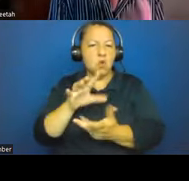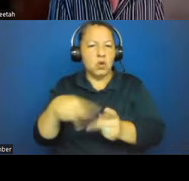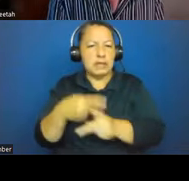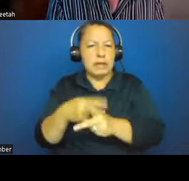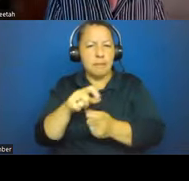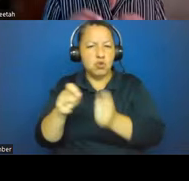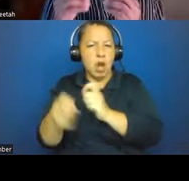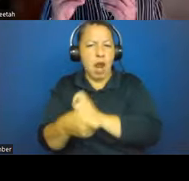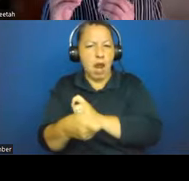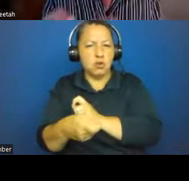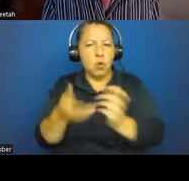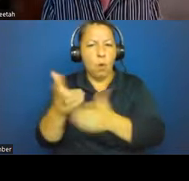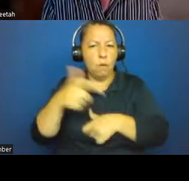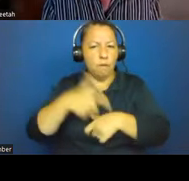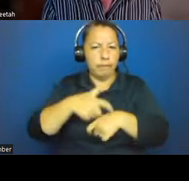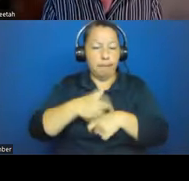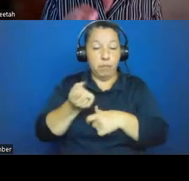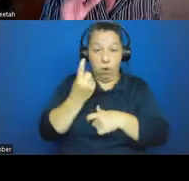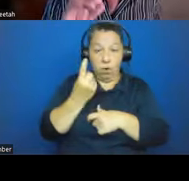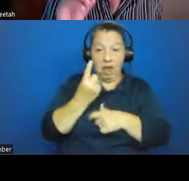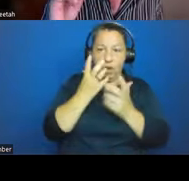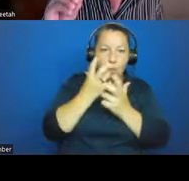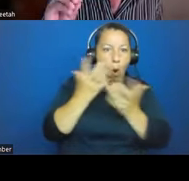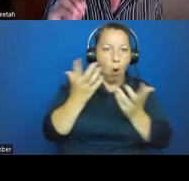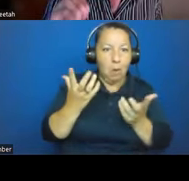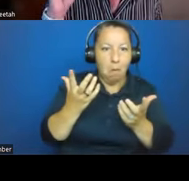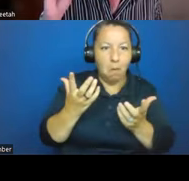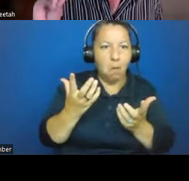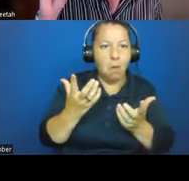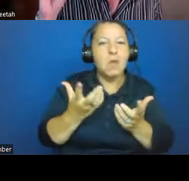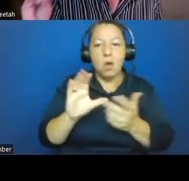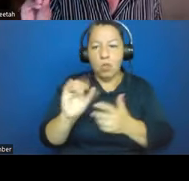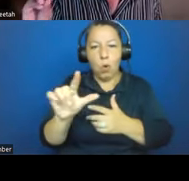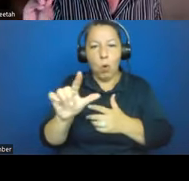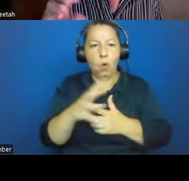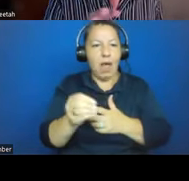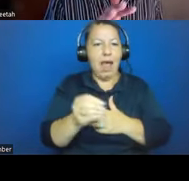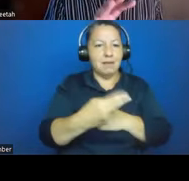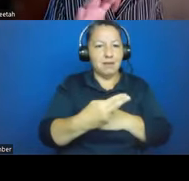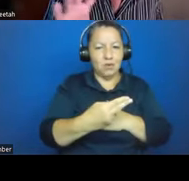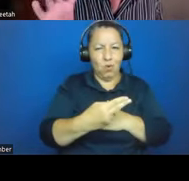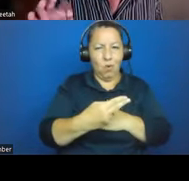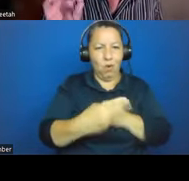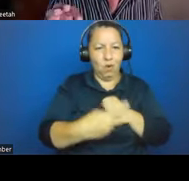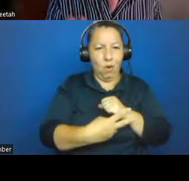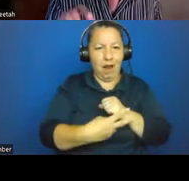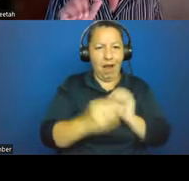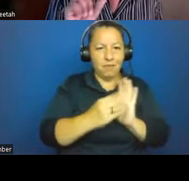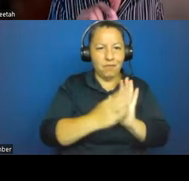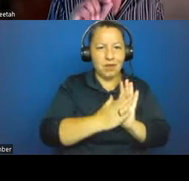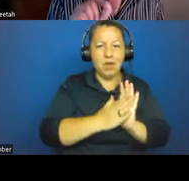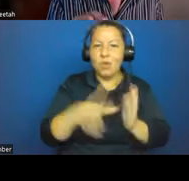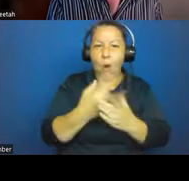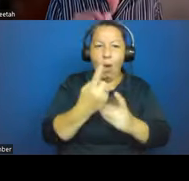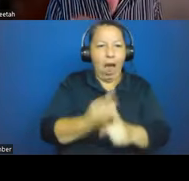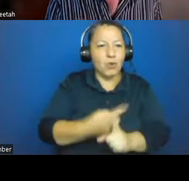with the coral, as well as the historical archives, are all accurate to the monthly scale. Now, this unique synthesis of